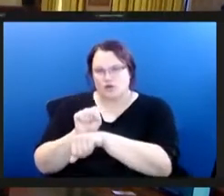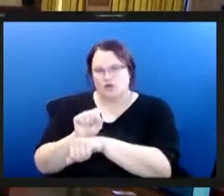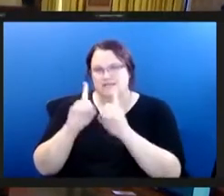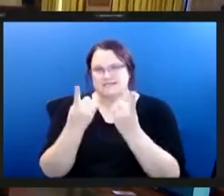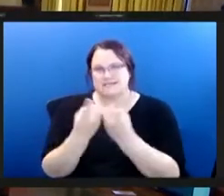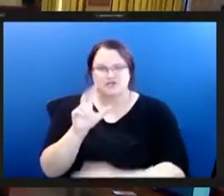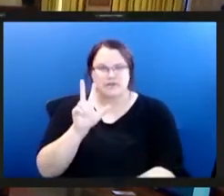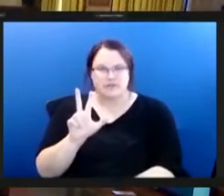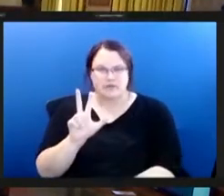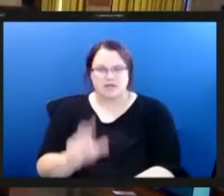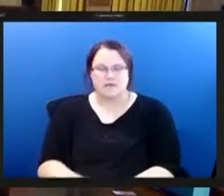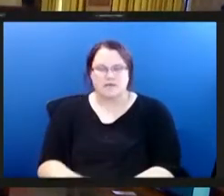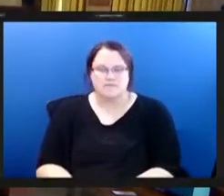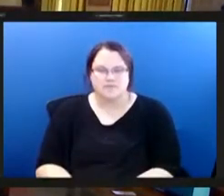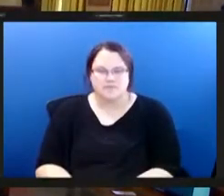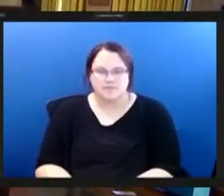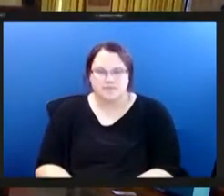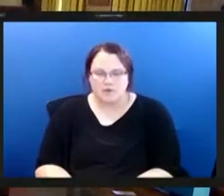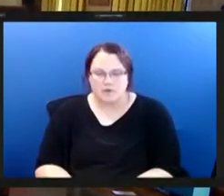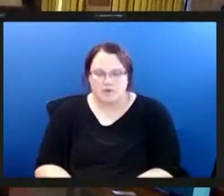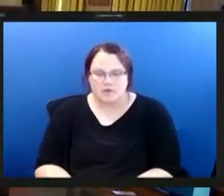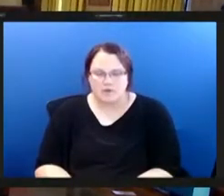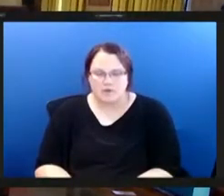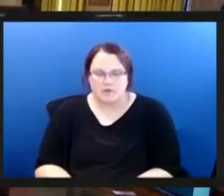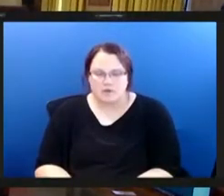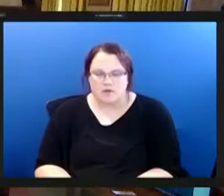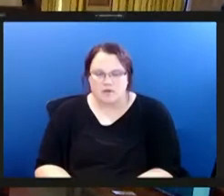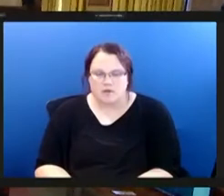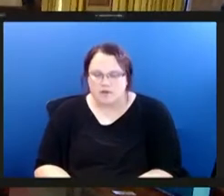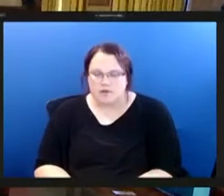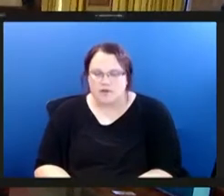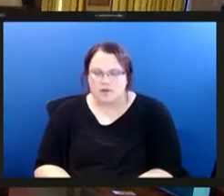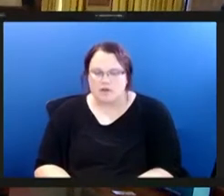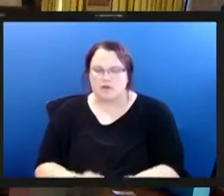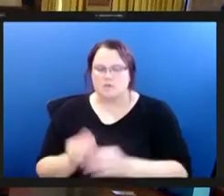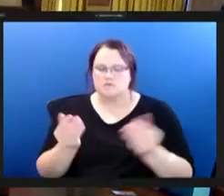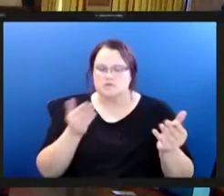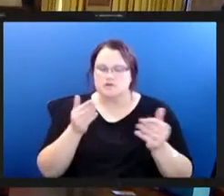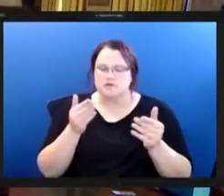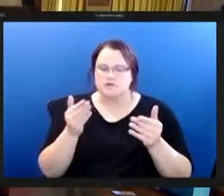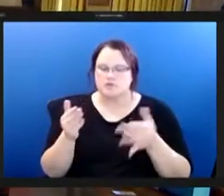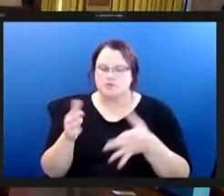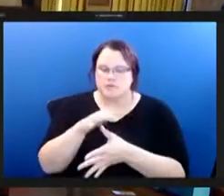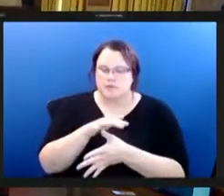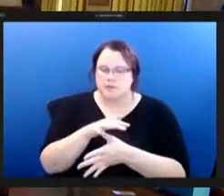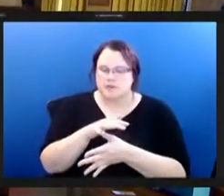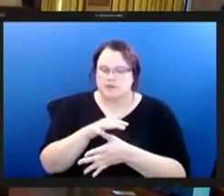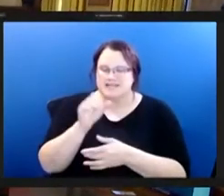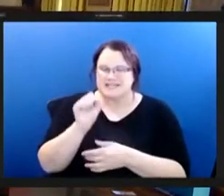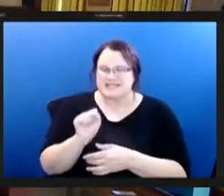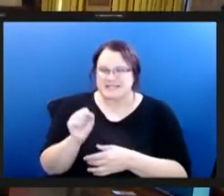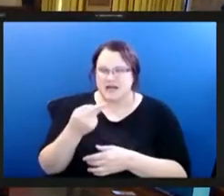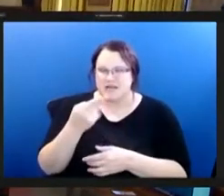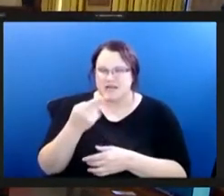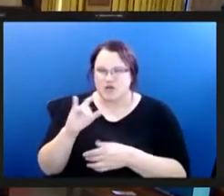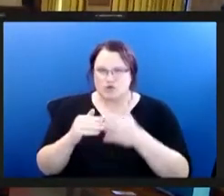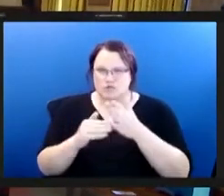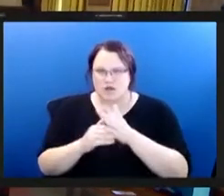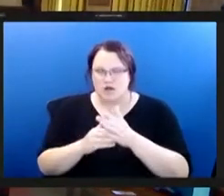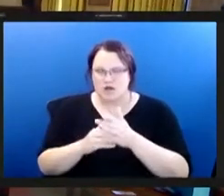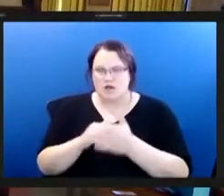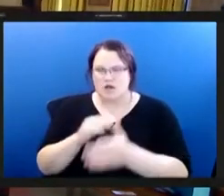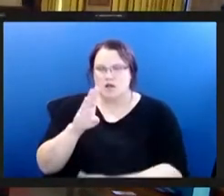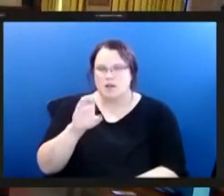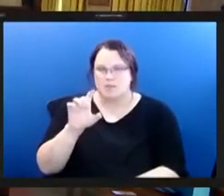um the closest against violence we serve primarily um like the south hilltop area neighborhoods like beltuber